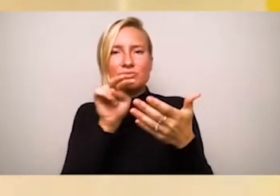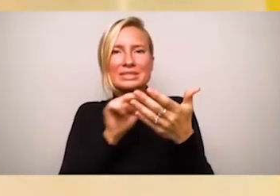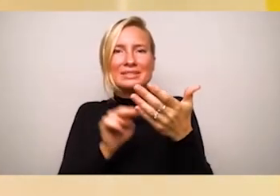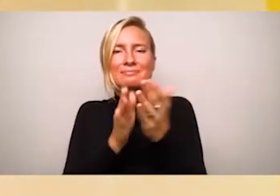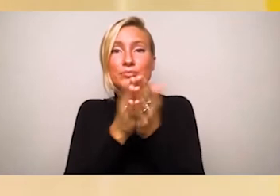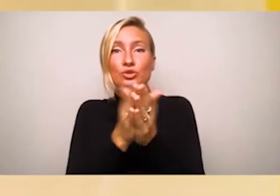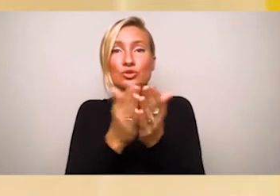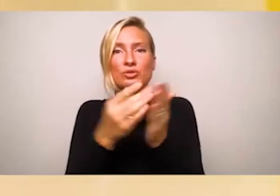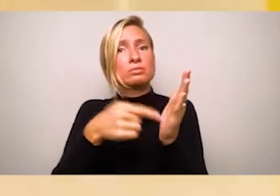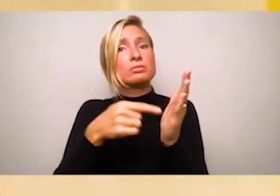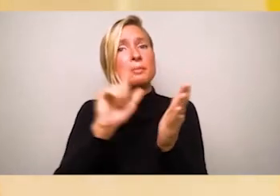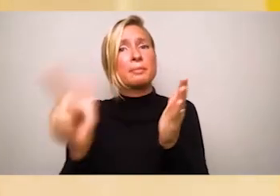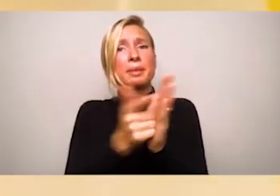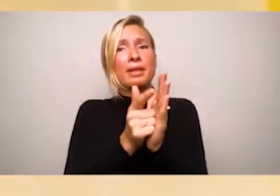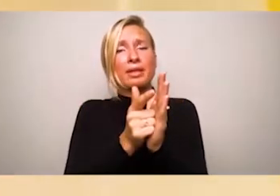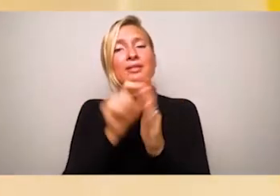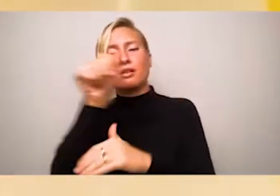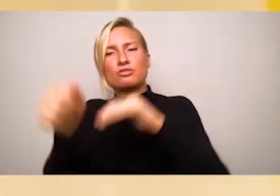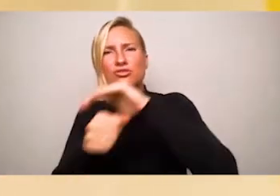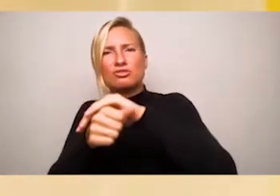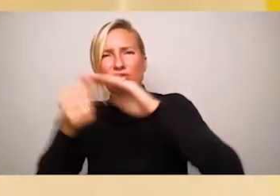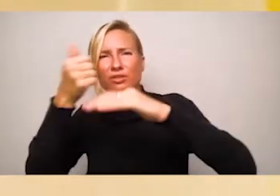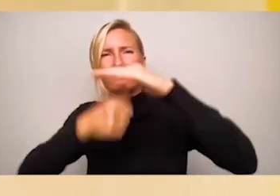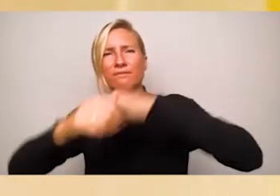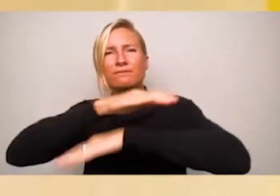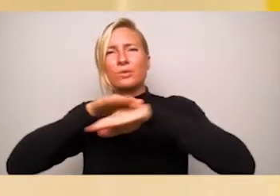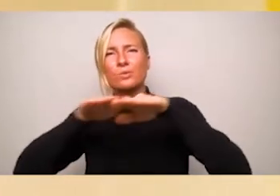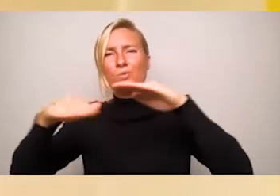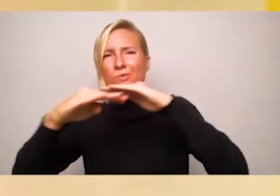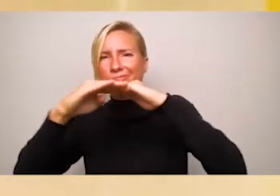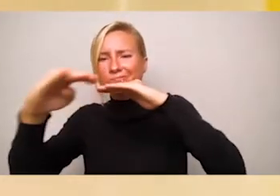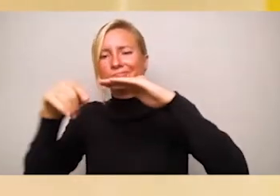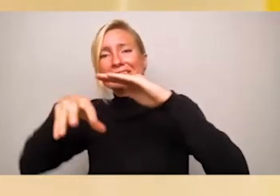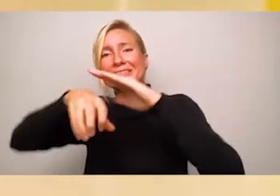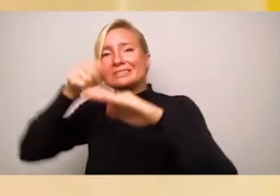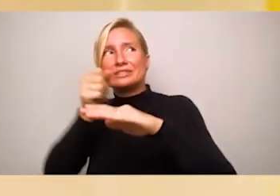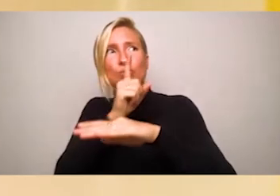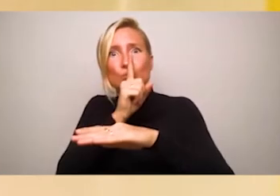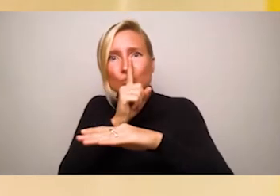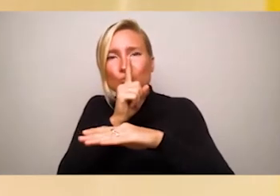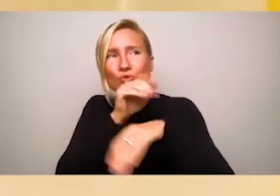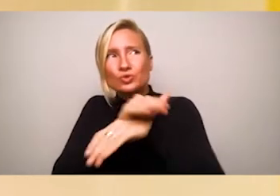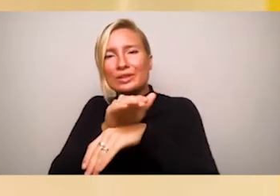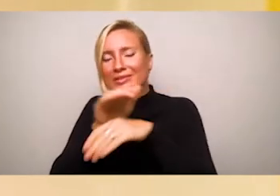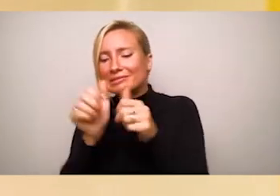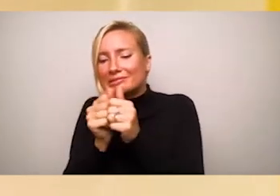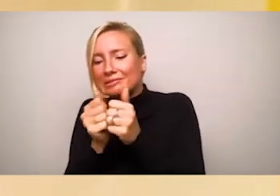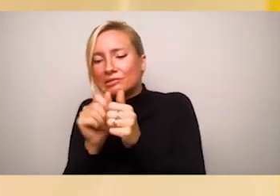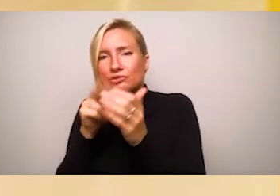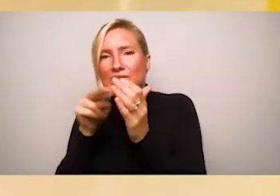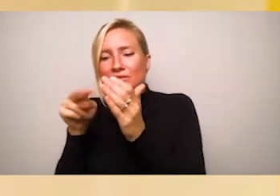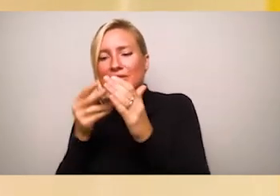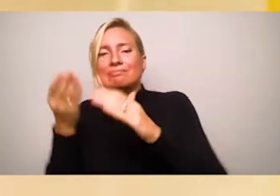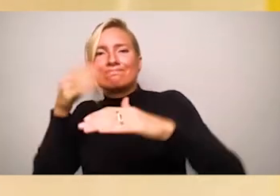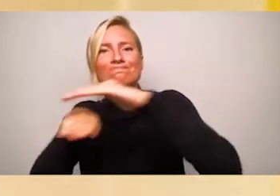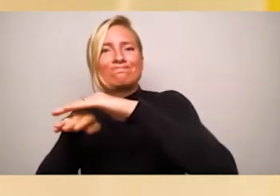My father would go on to become an English literature professor, only to find his lecture halls stifled by